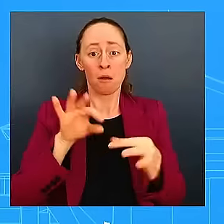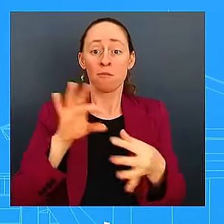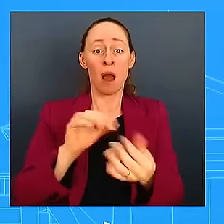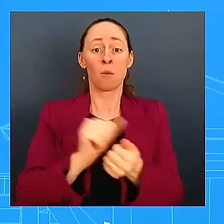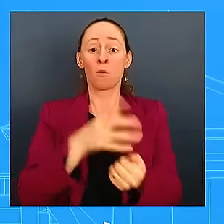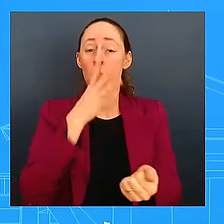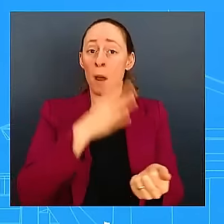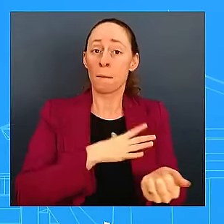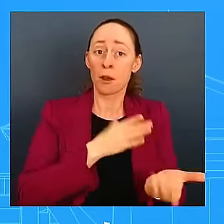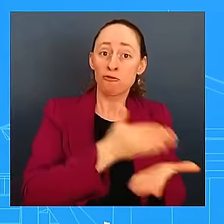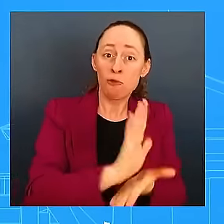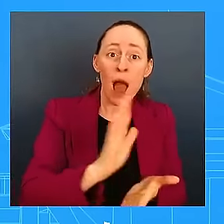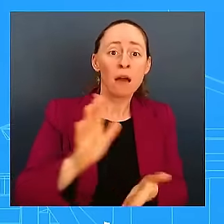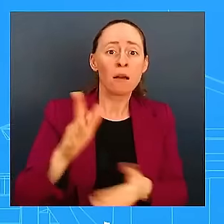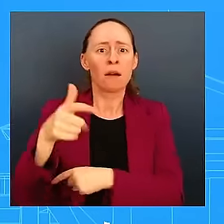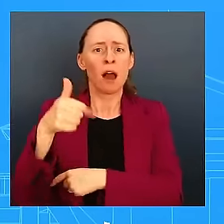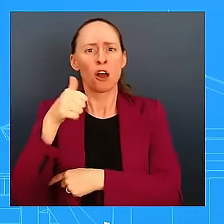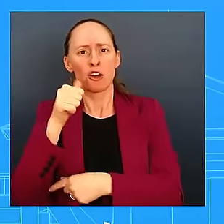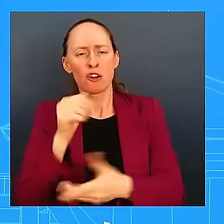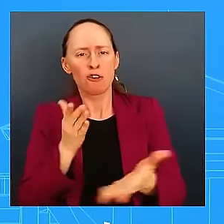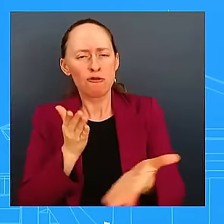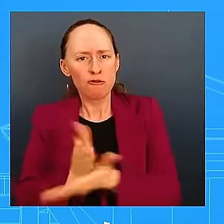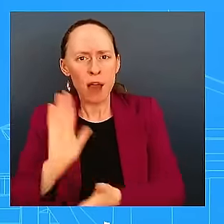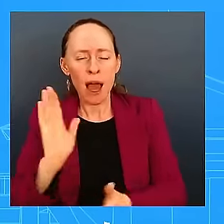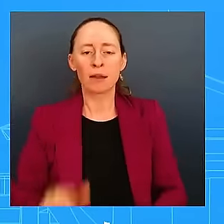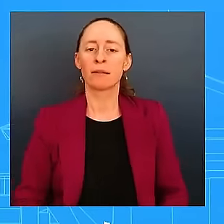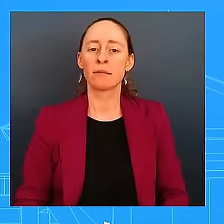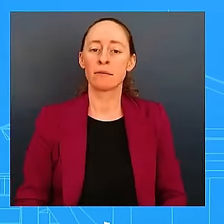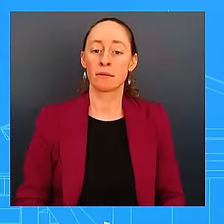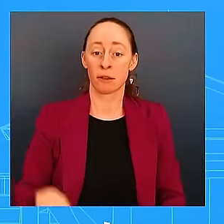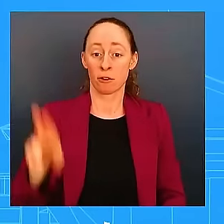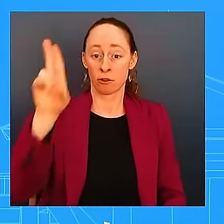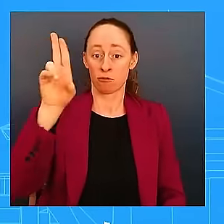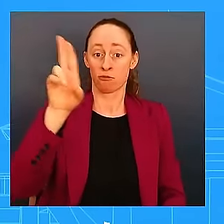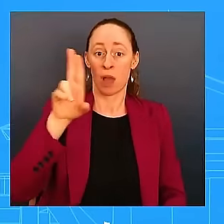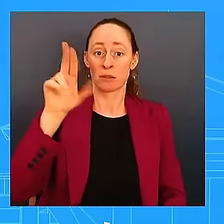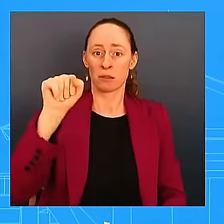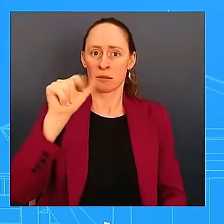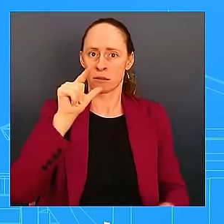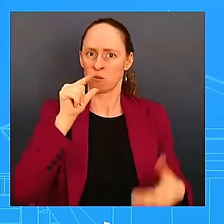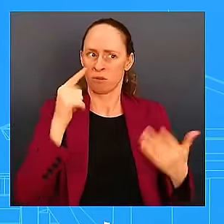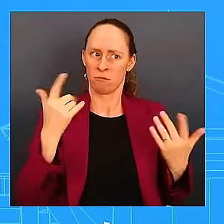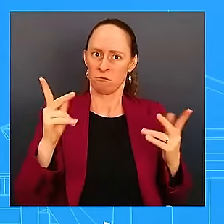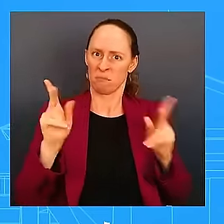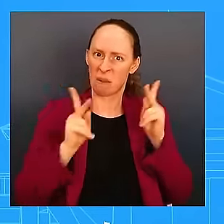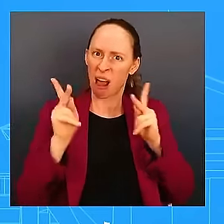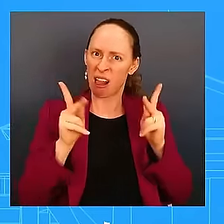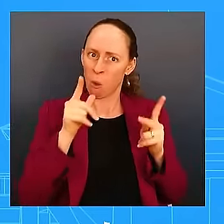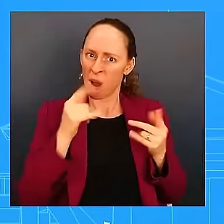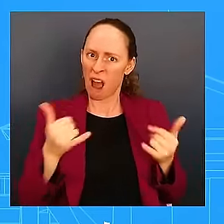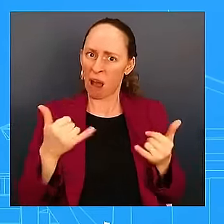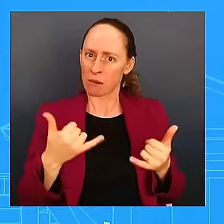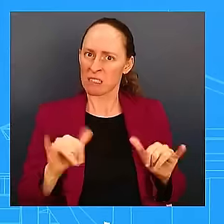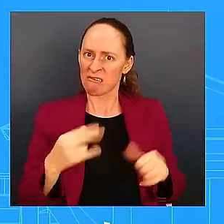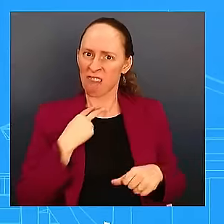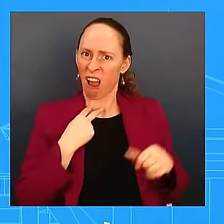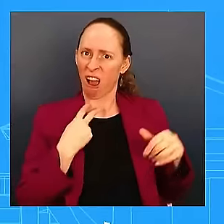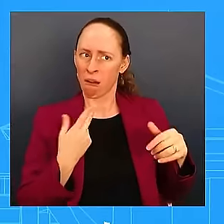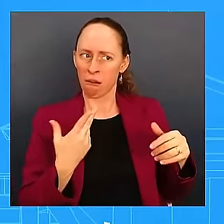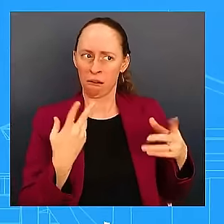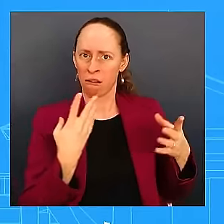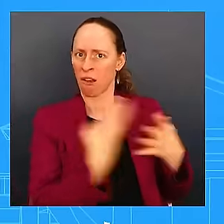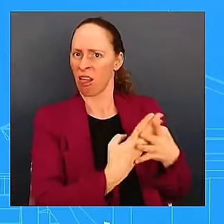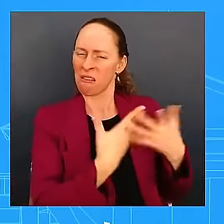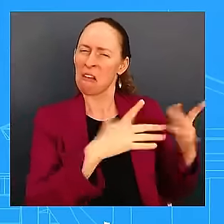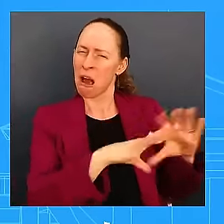of wrongfully detained U.S. citizens. And that's how we're going to move forward with them. All right. We got to go? All right.